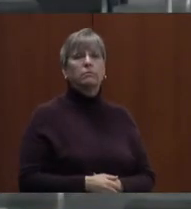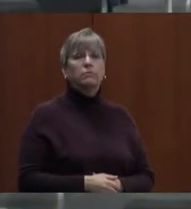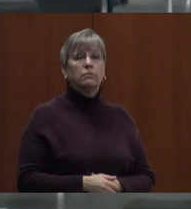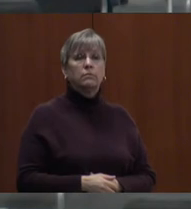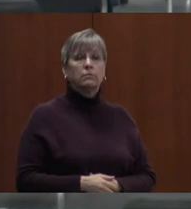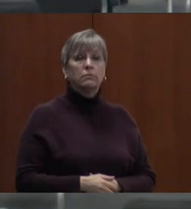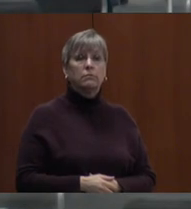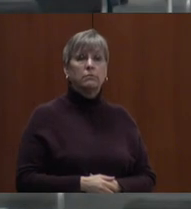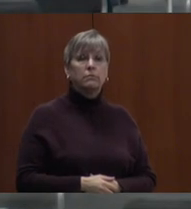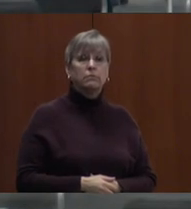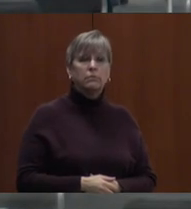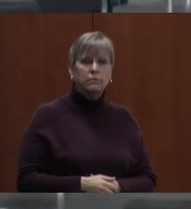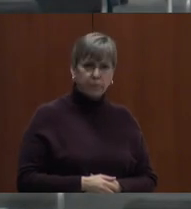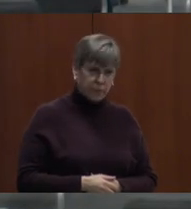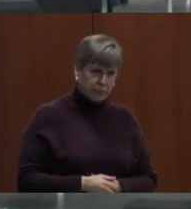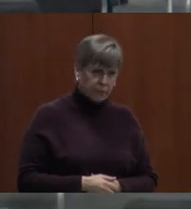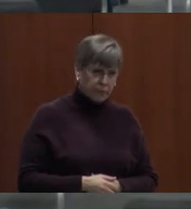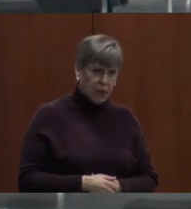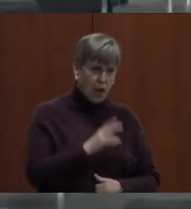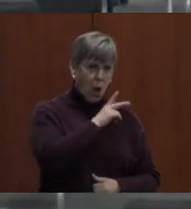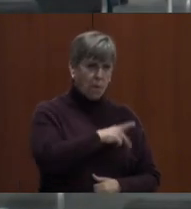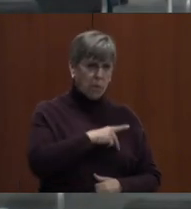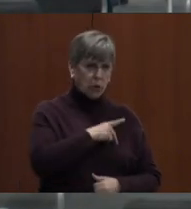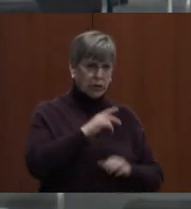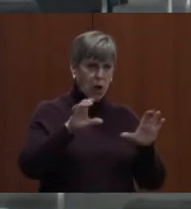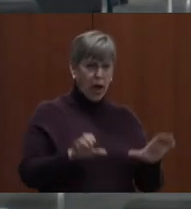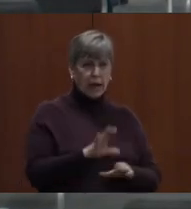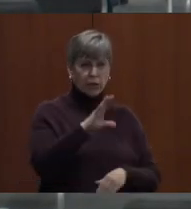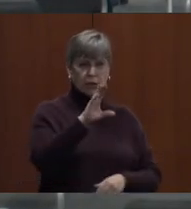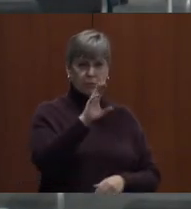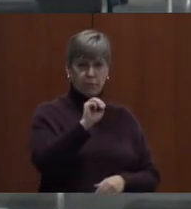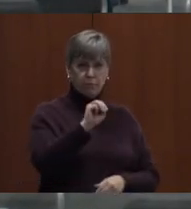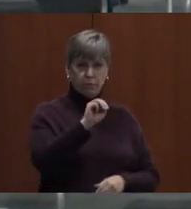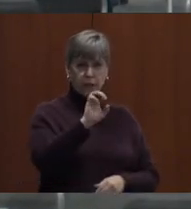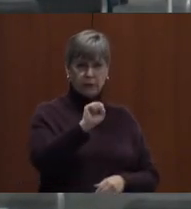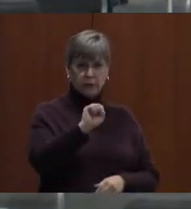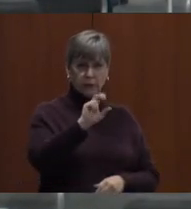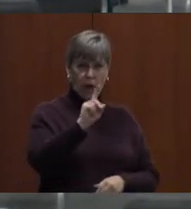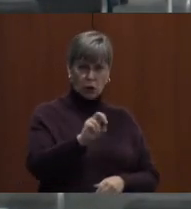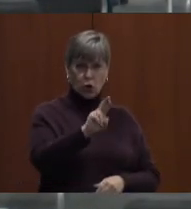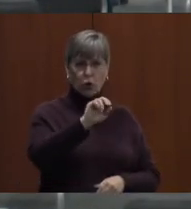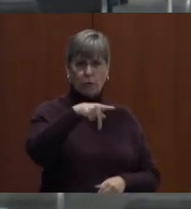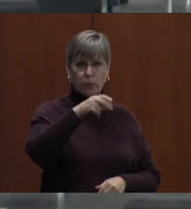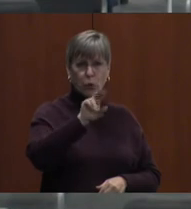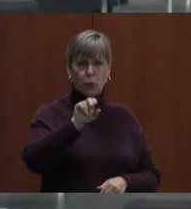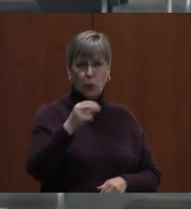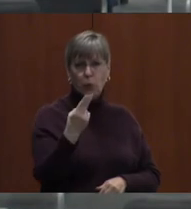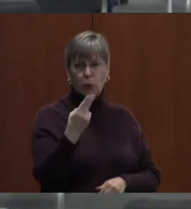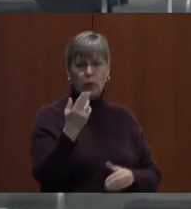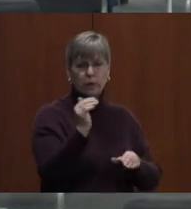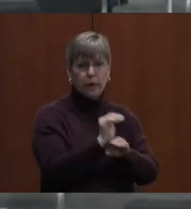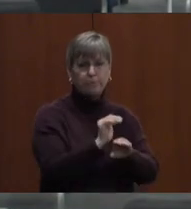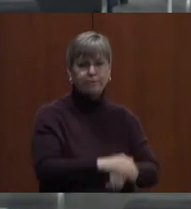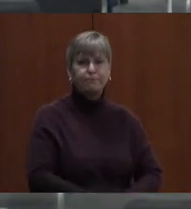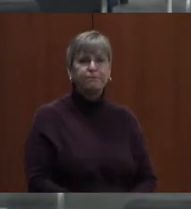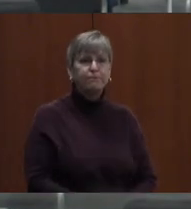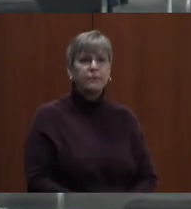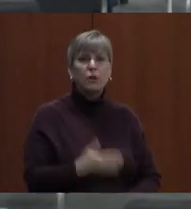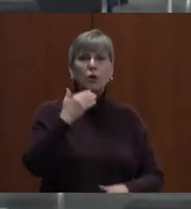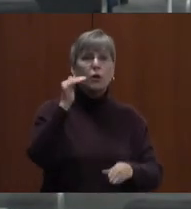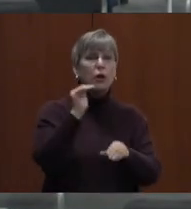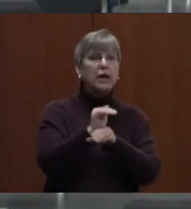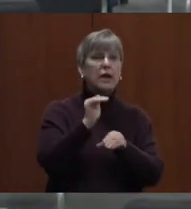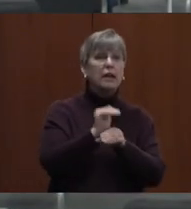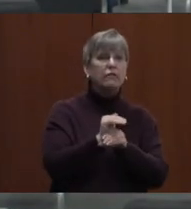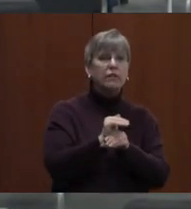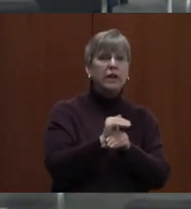This time we'll move to personnel action. We have Dr. Pugh with us this evening. Good evening, President